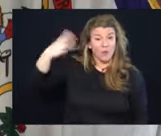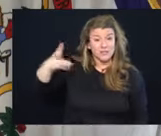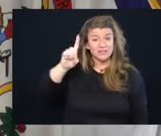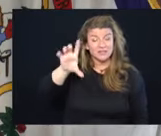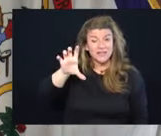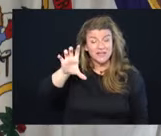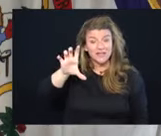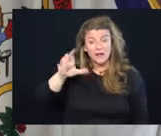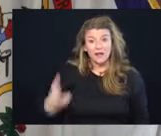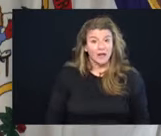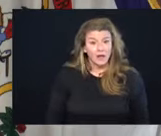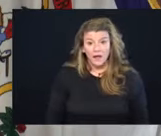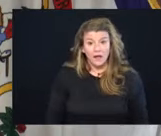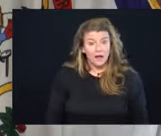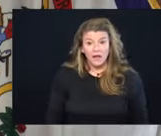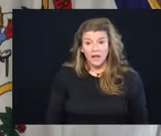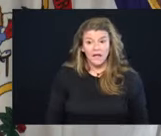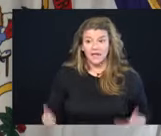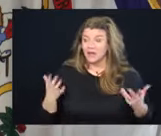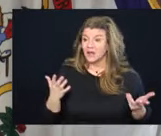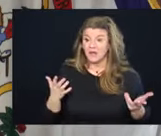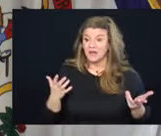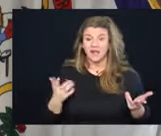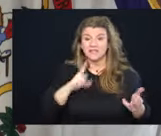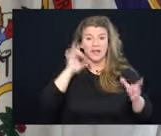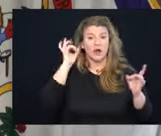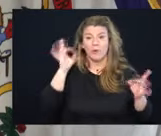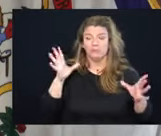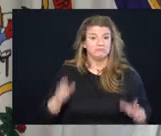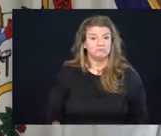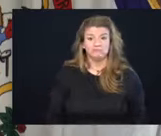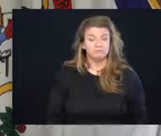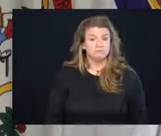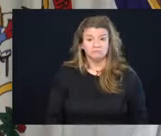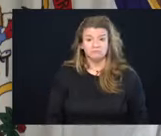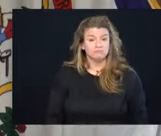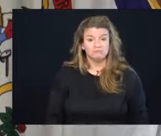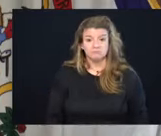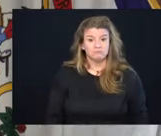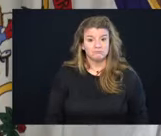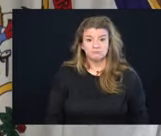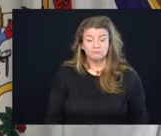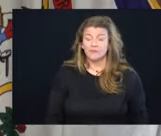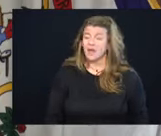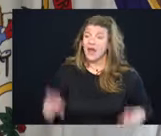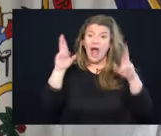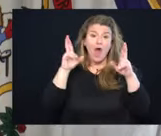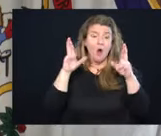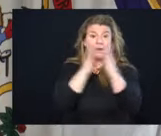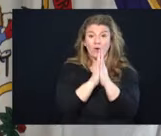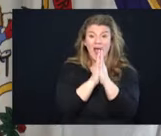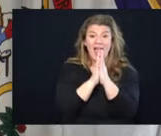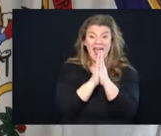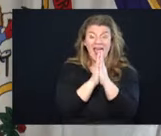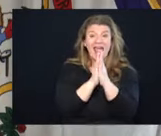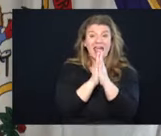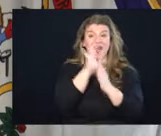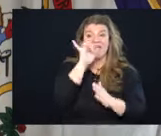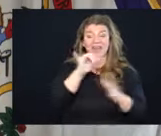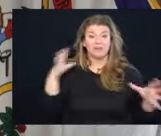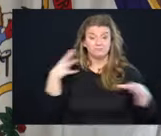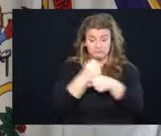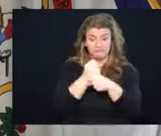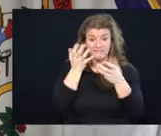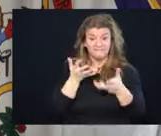.C., you know, it is just terrible beyond belief. And I hope and pray that the net result of